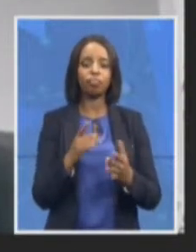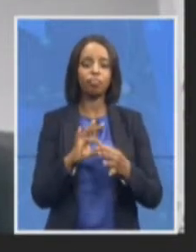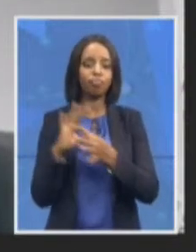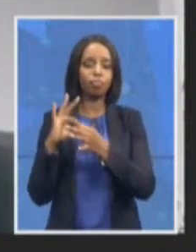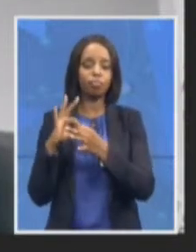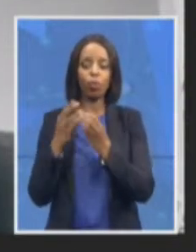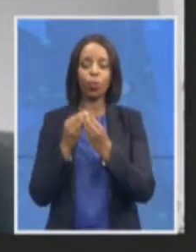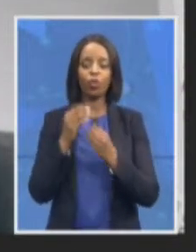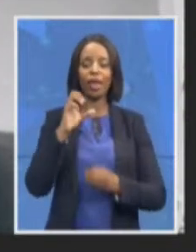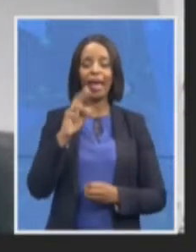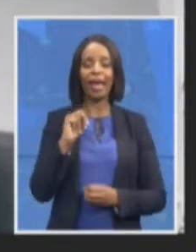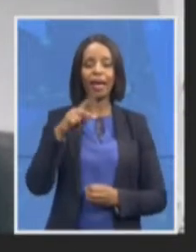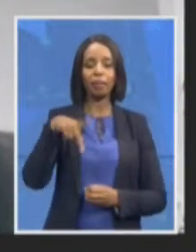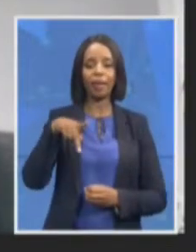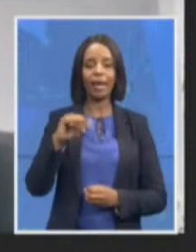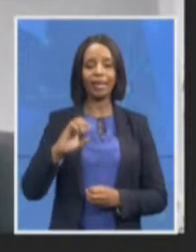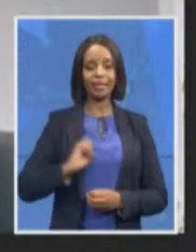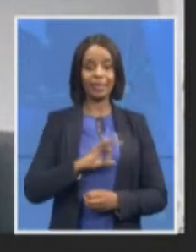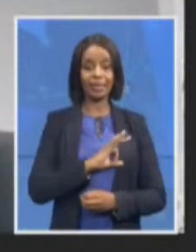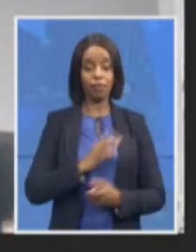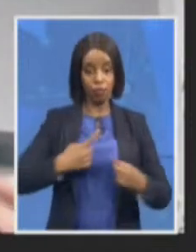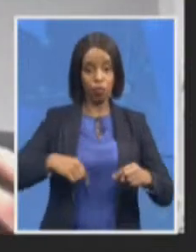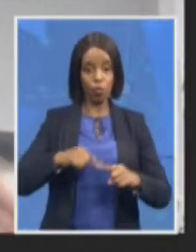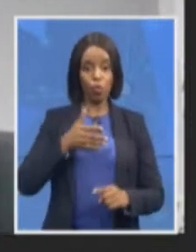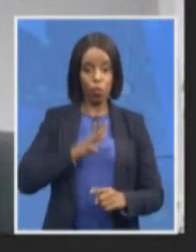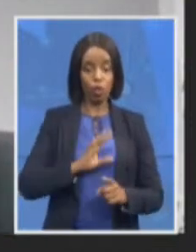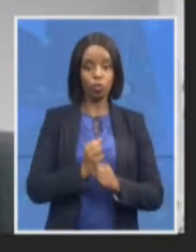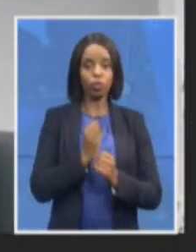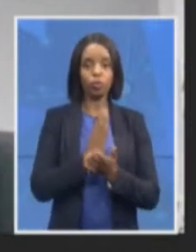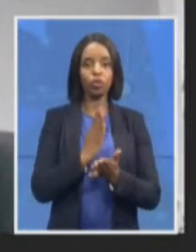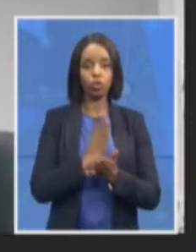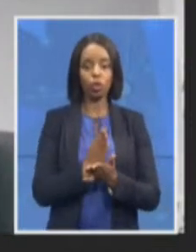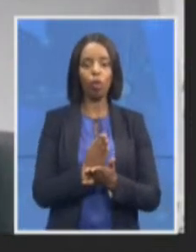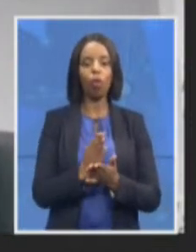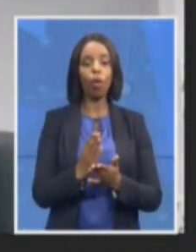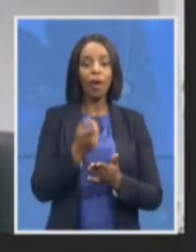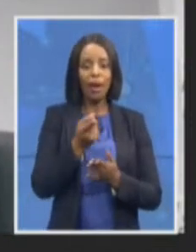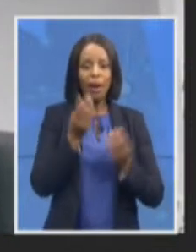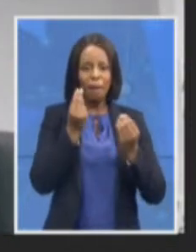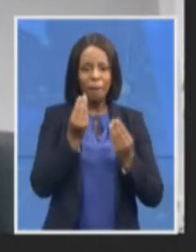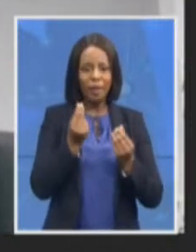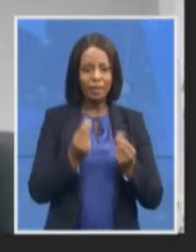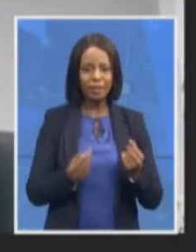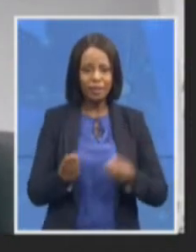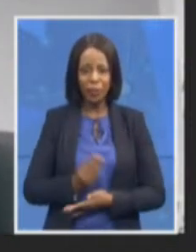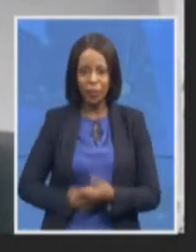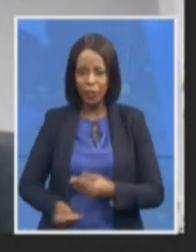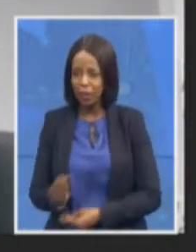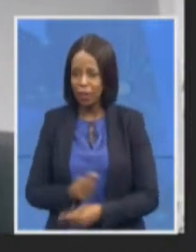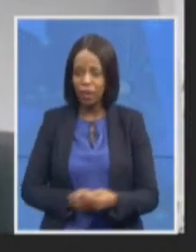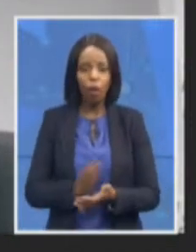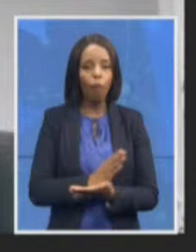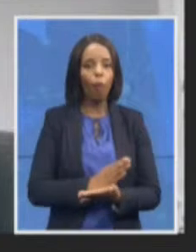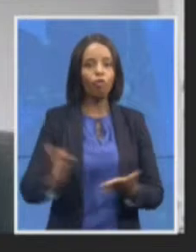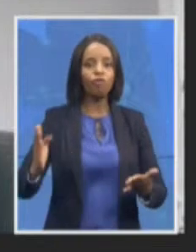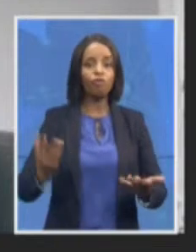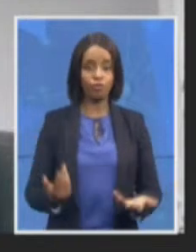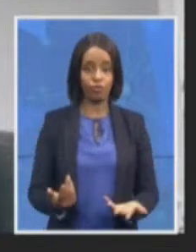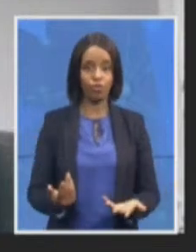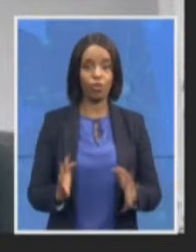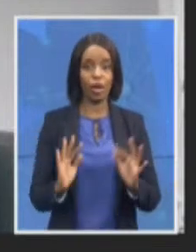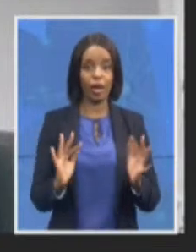effectively with money laundering so we are identifying cases and we're looking at particularly your standalone